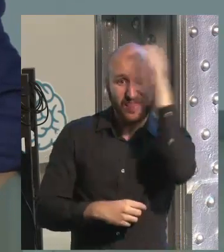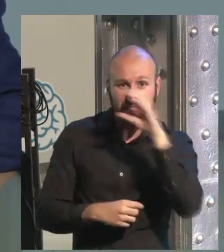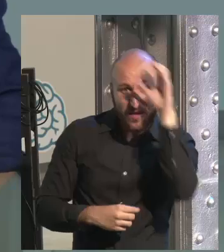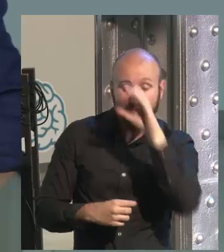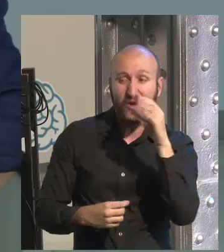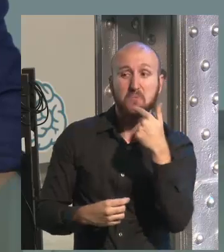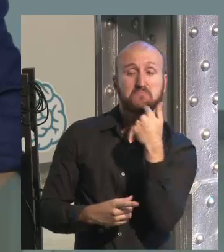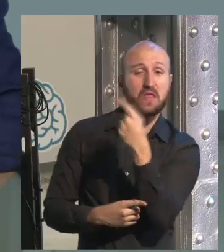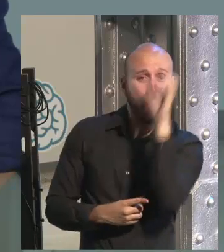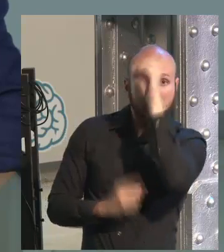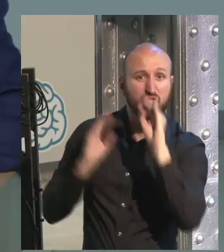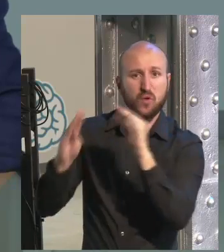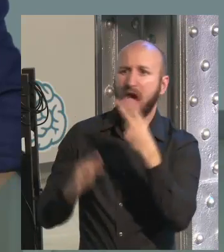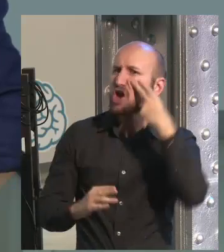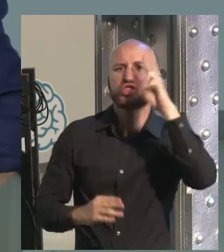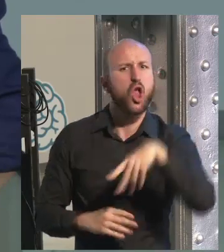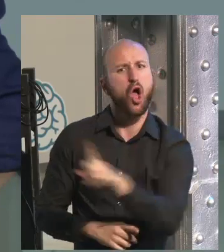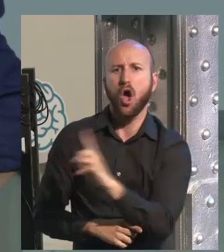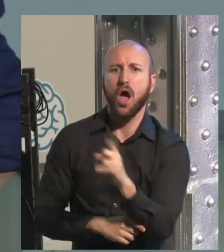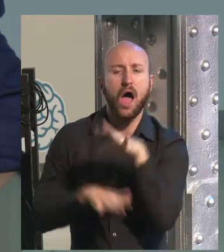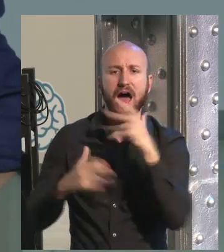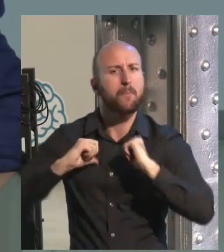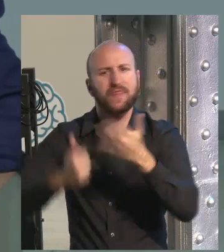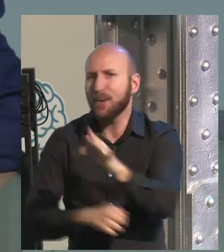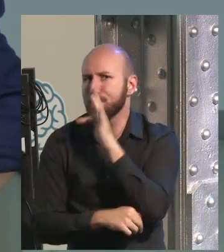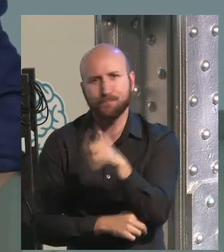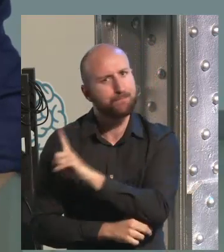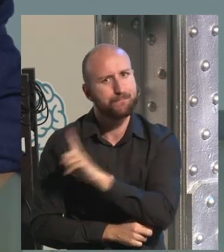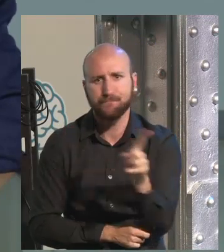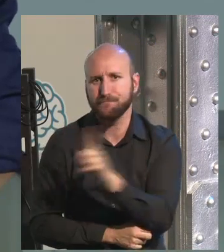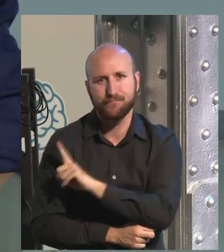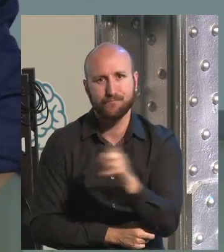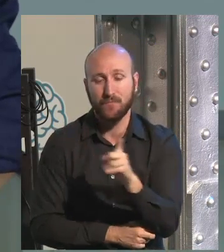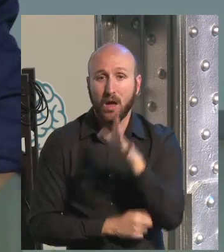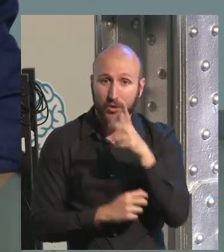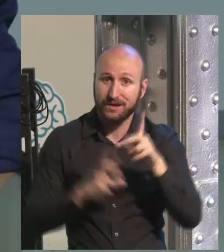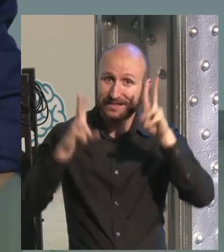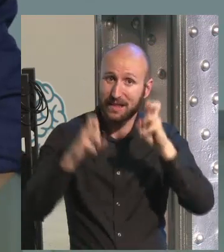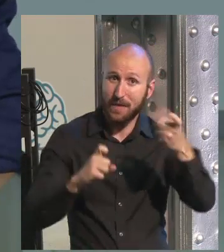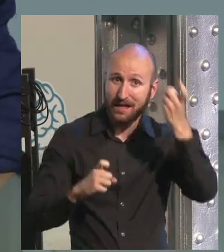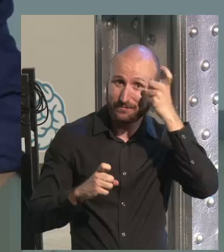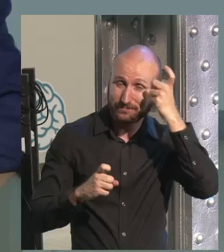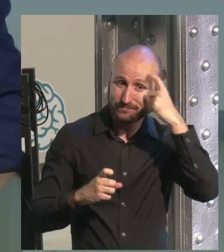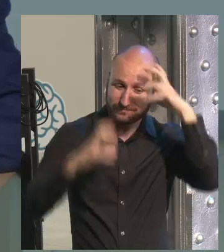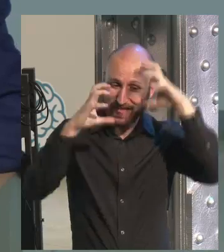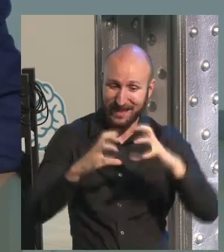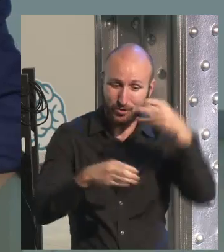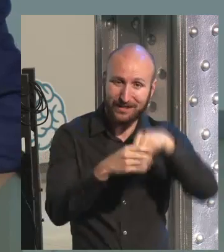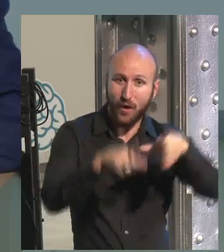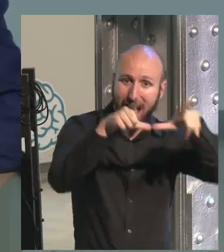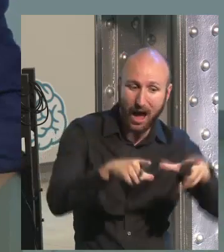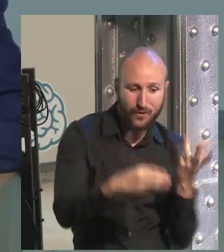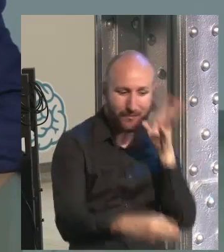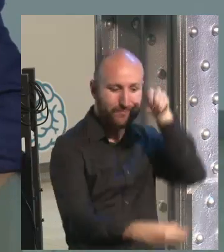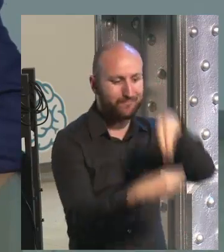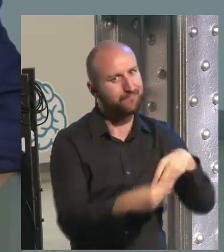from society. We have scientifics that say the moment has not